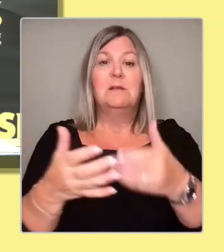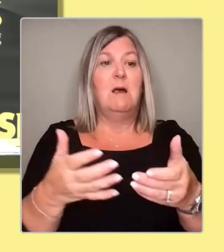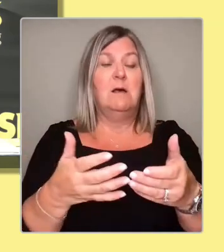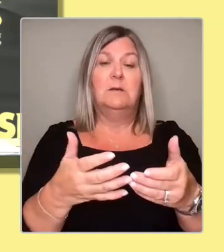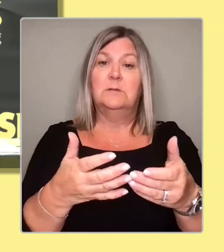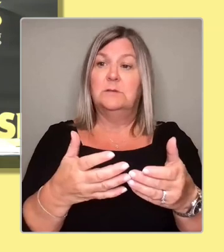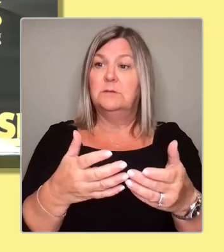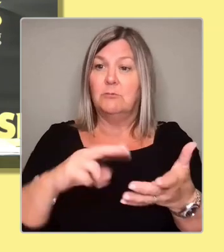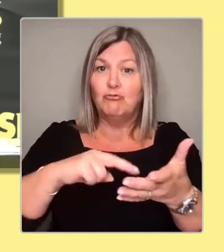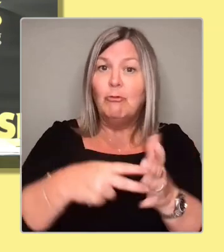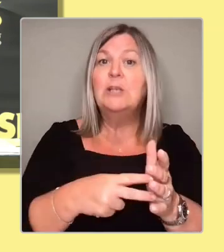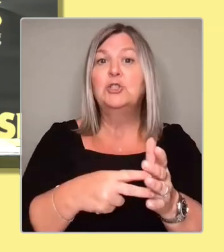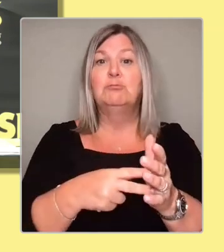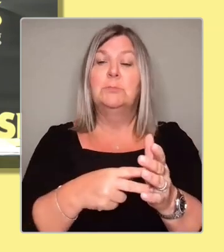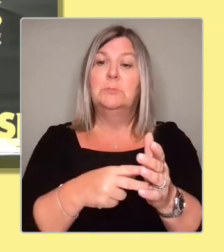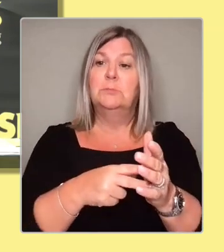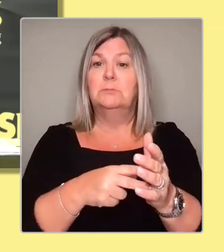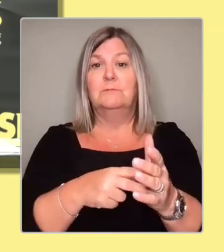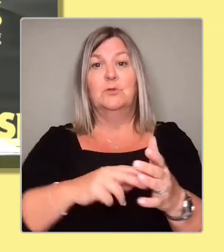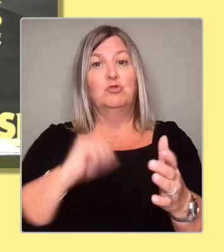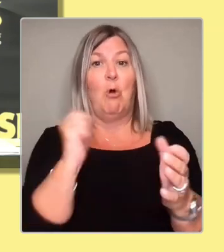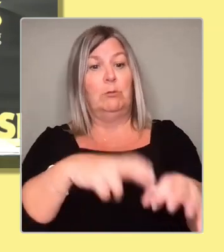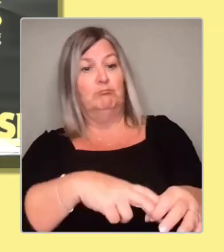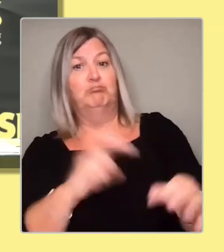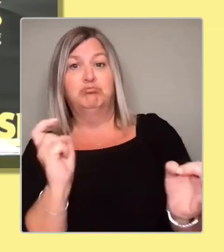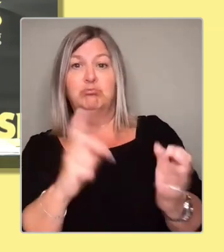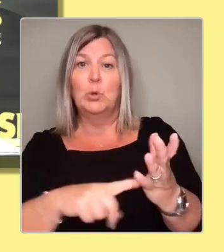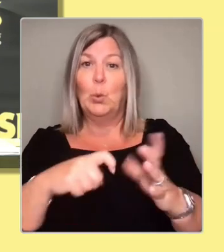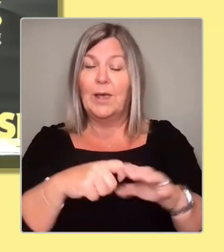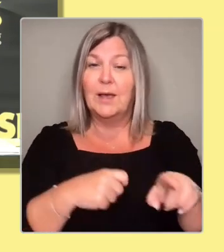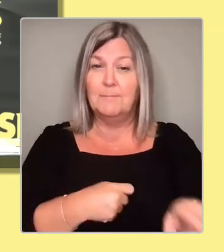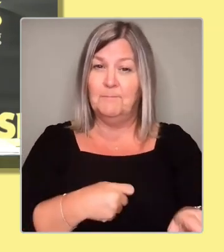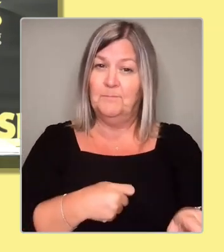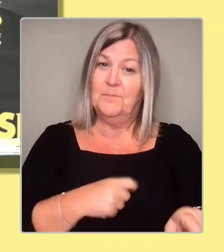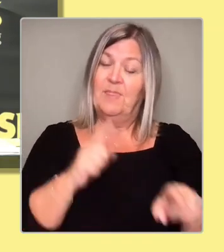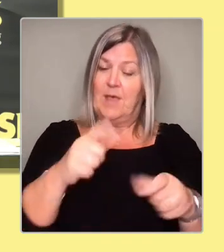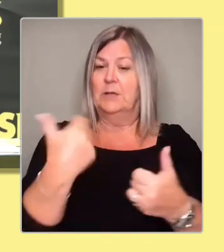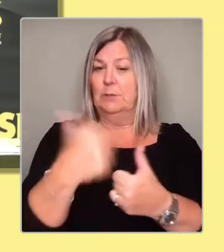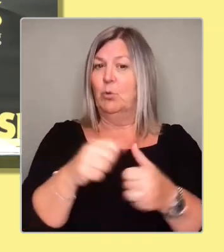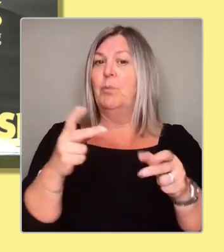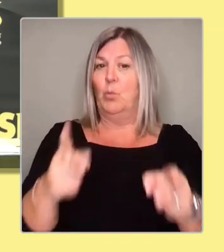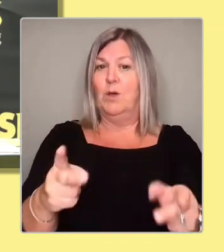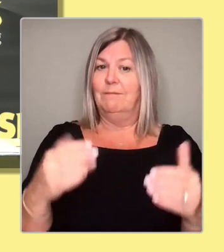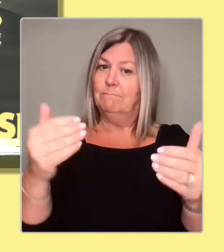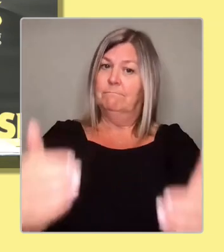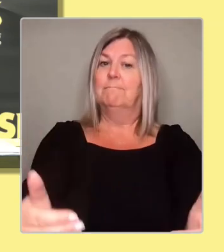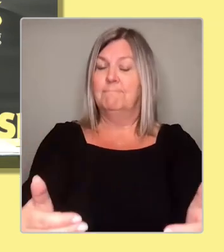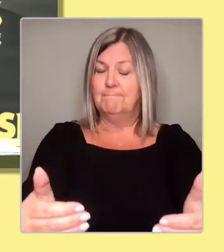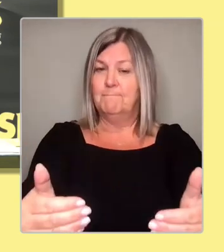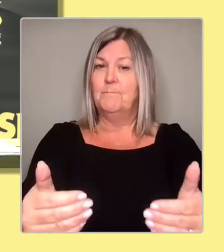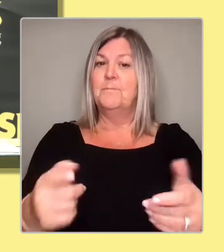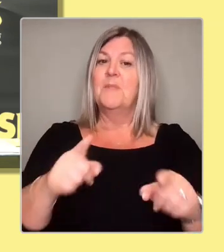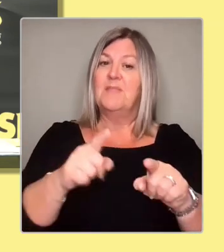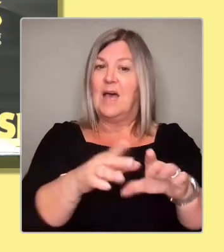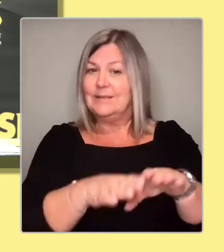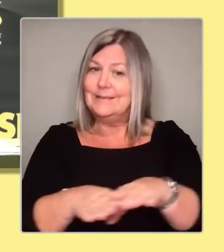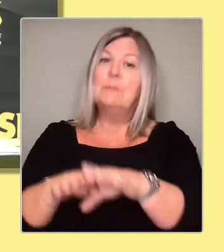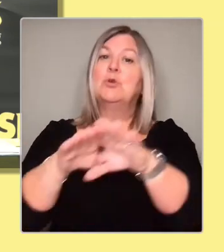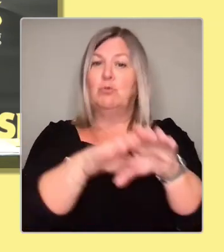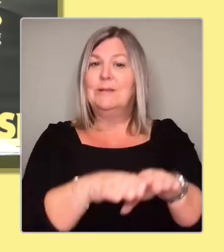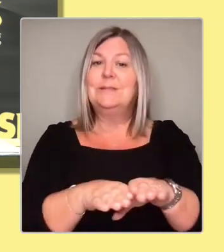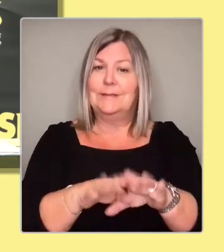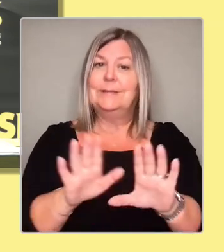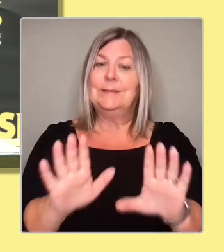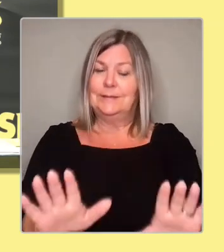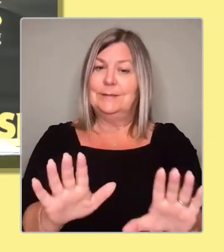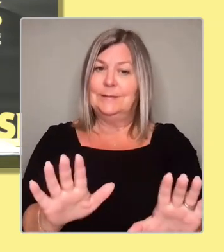the appropriate way forward now. And I think that that democratic mandate, that is the route, because the